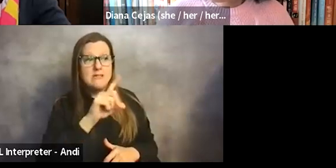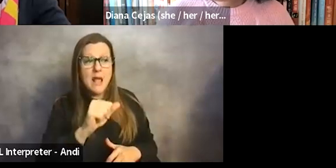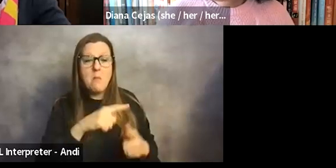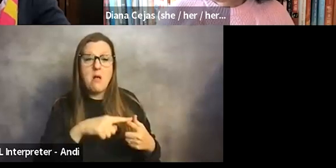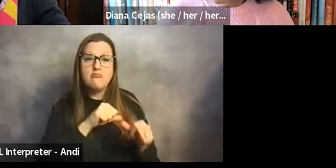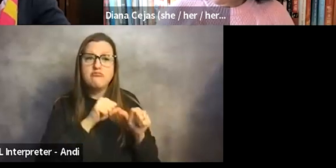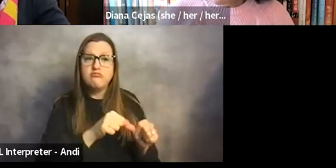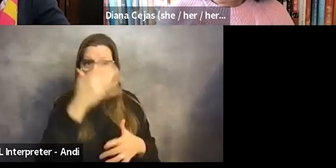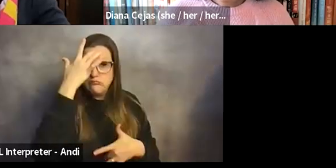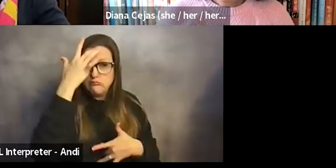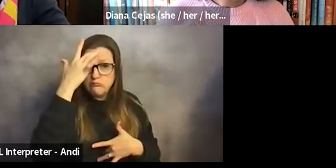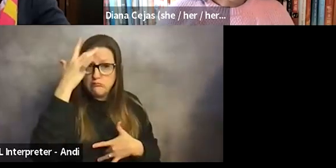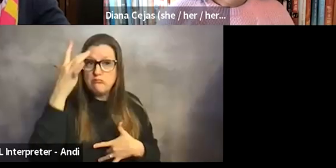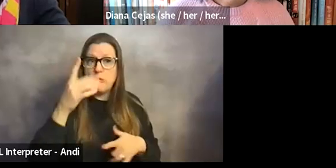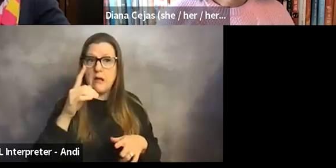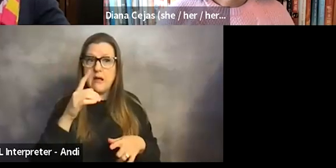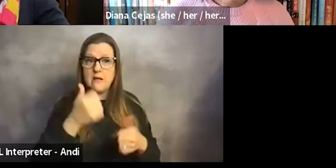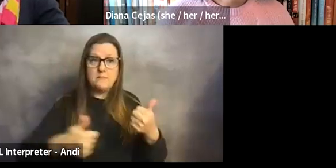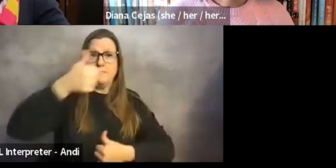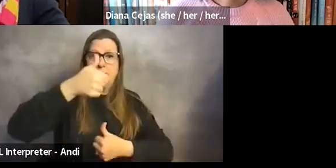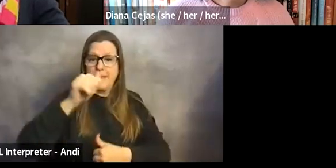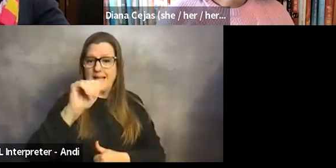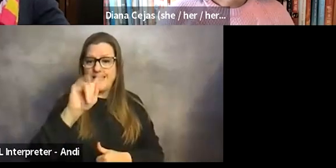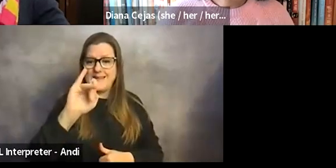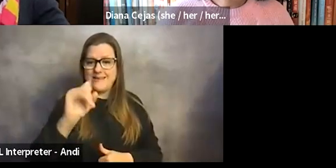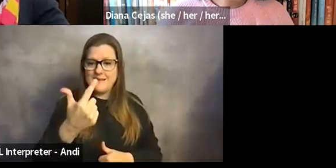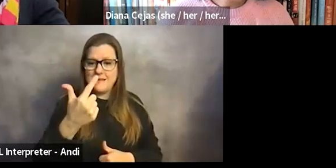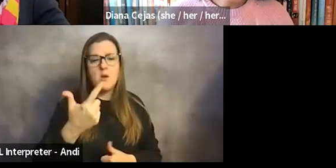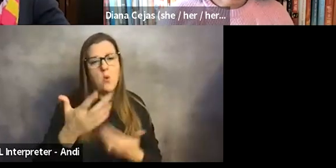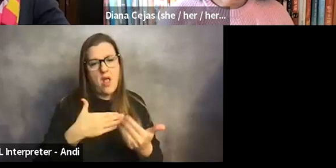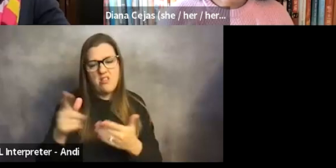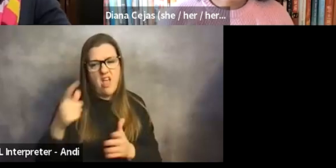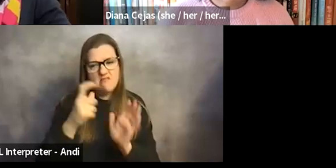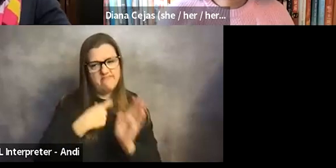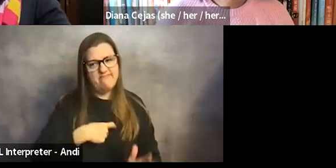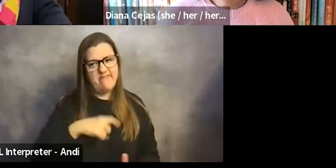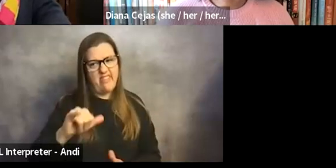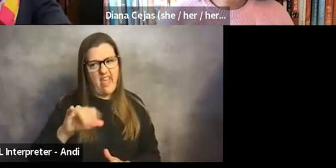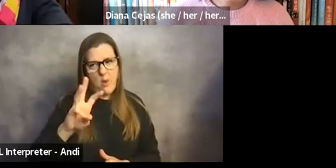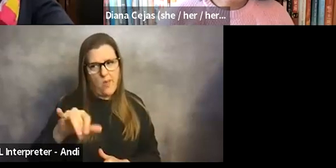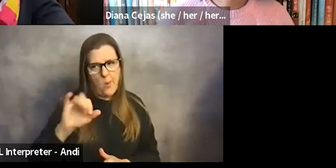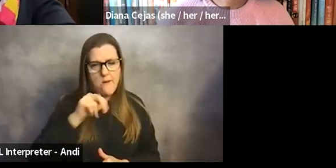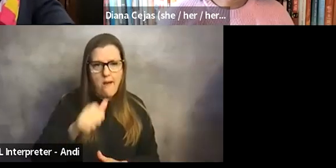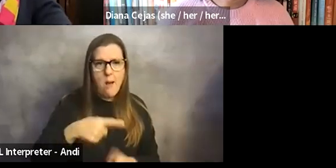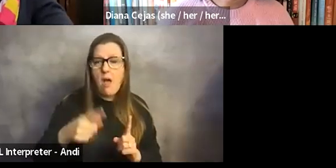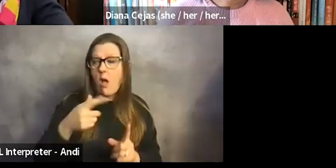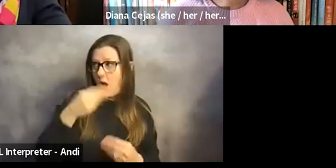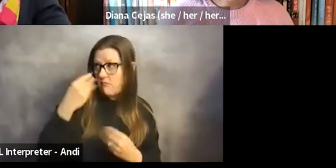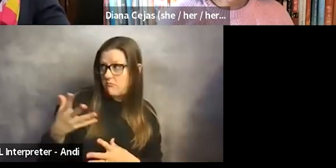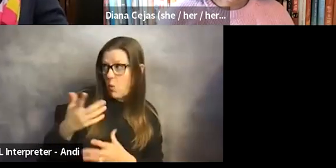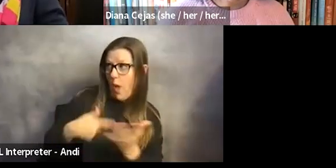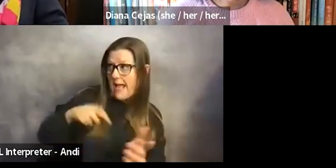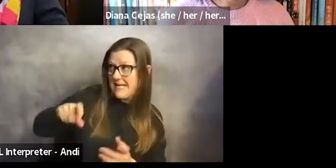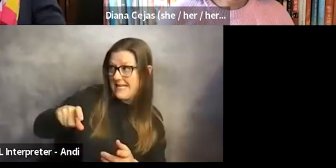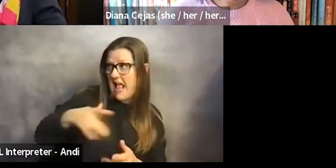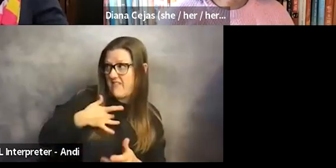attendings, whether they identified with that term or not. And as soon as I said, hey, this is what I need, I remember being so